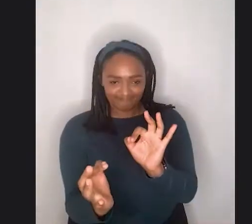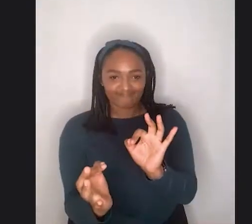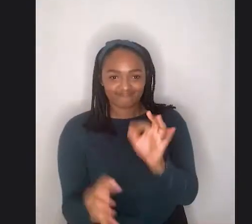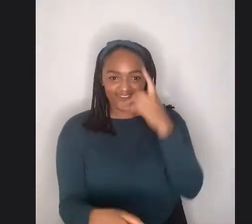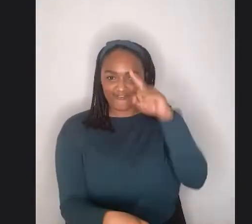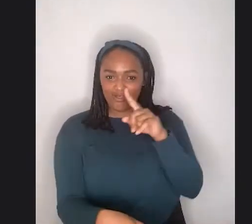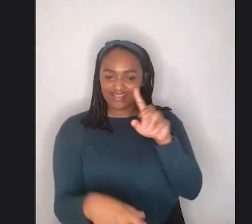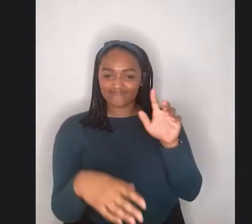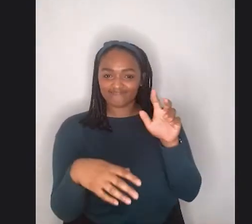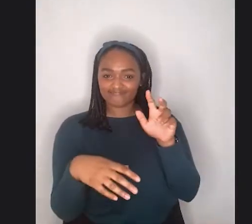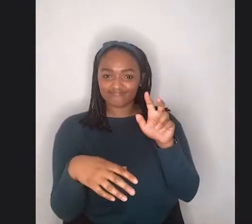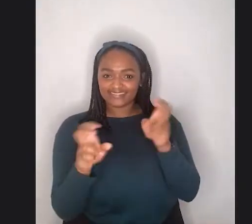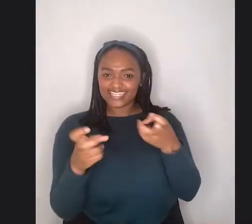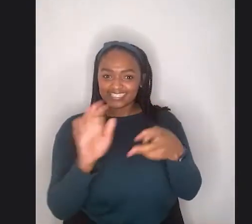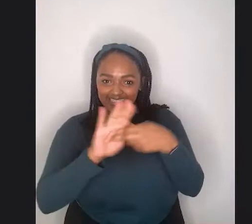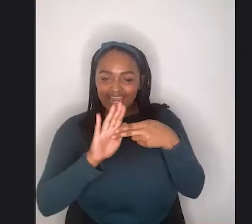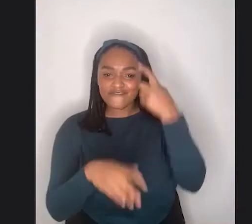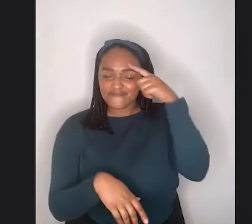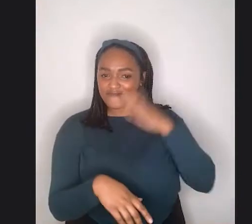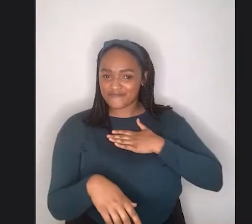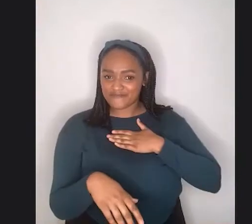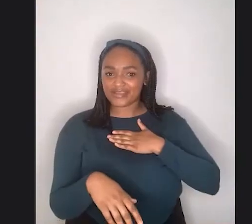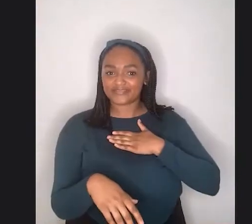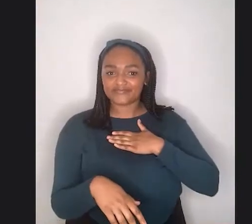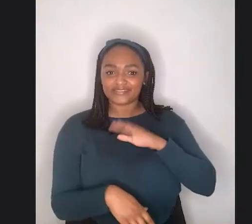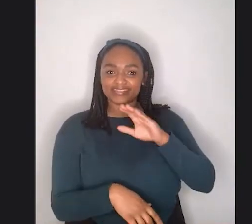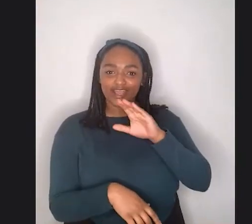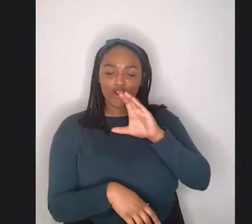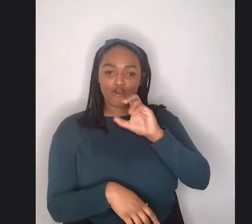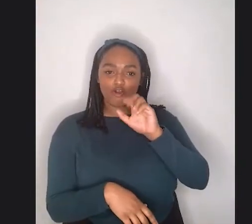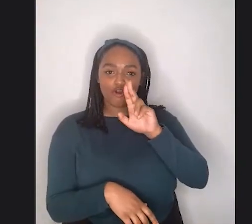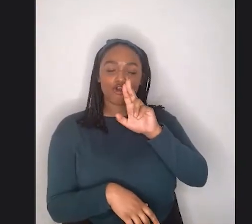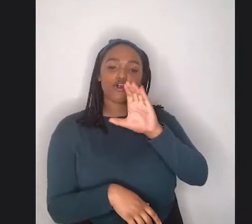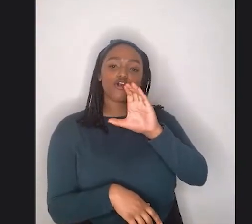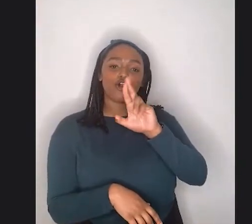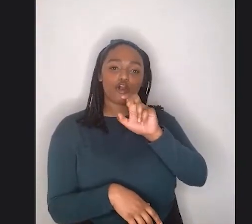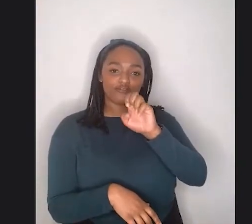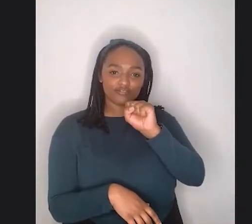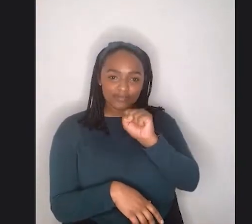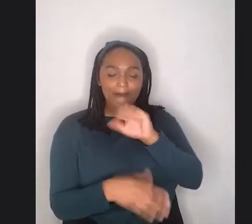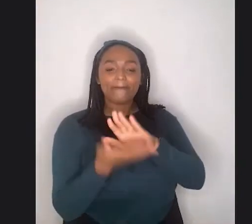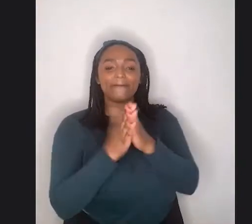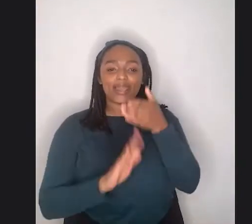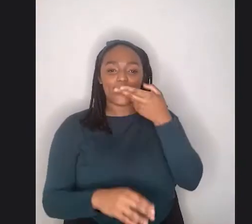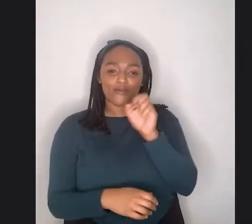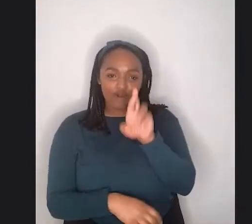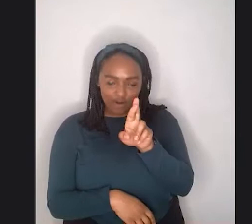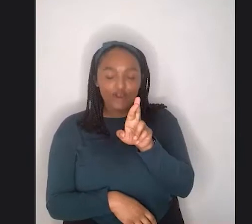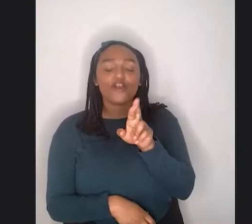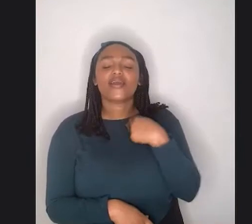screw you, screw beauty standards. And, you know, let's just, uh, change the narrative.